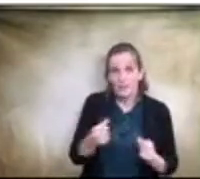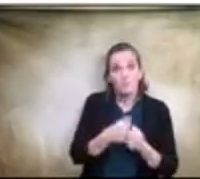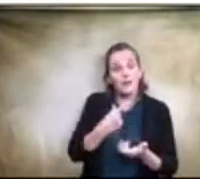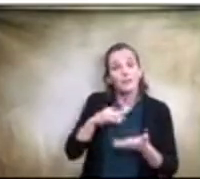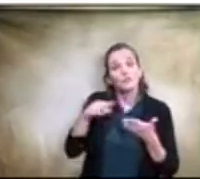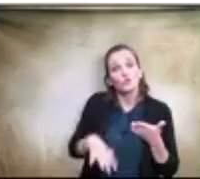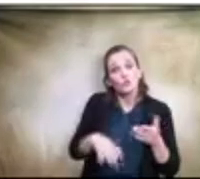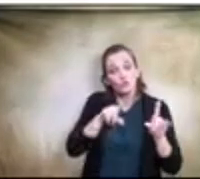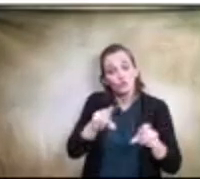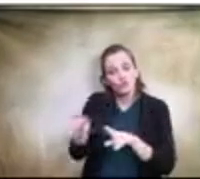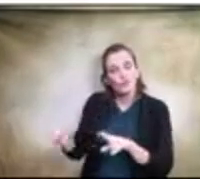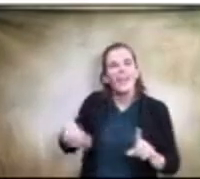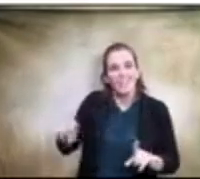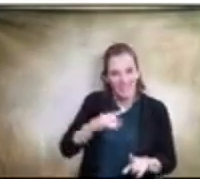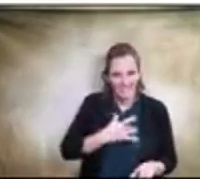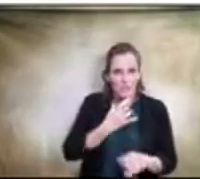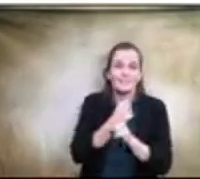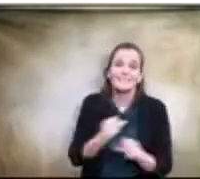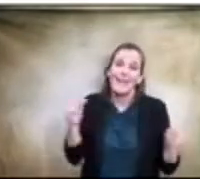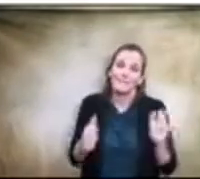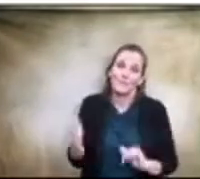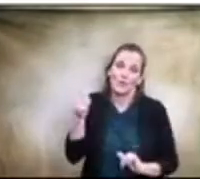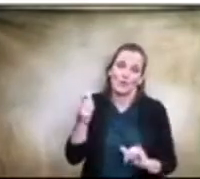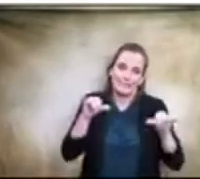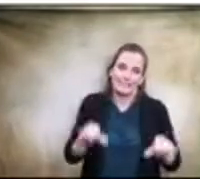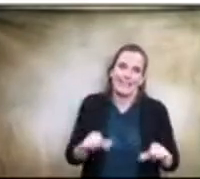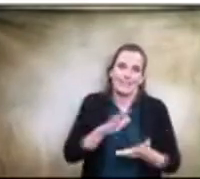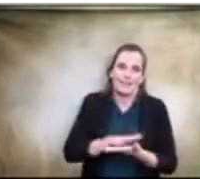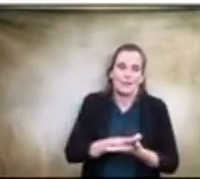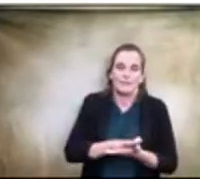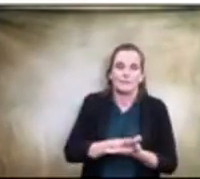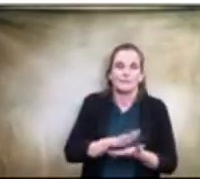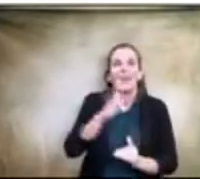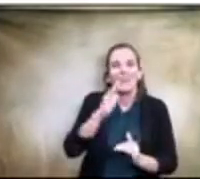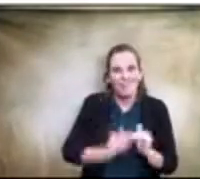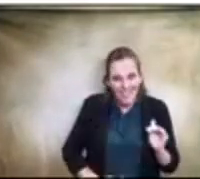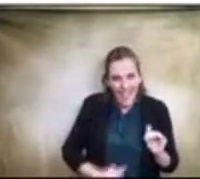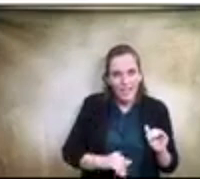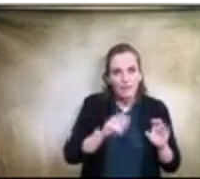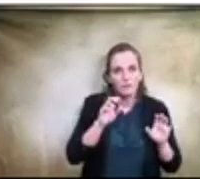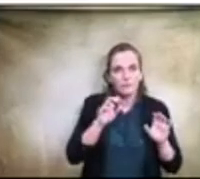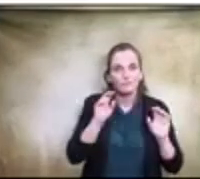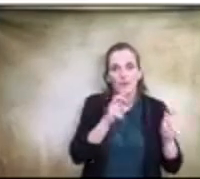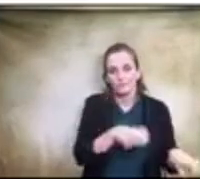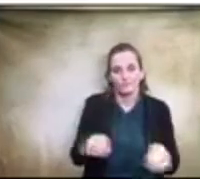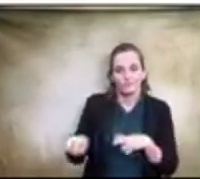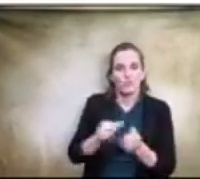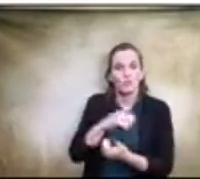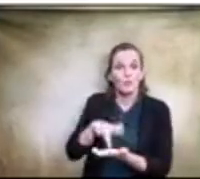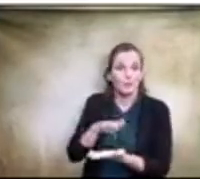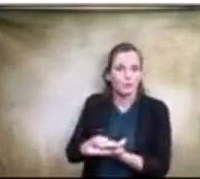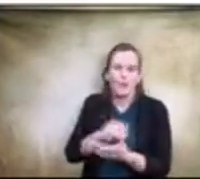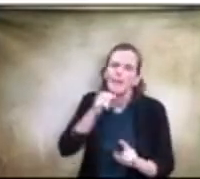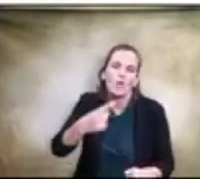feel safer at their campus than potentially at the middle school level. It's not to say our middle school is dangerous. That's not what I'm